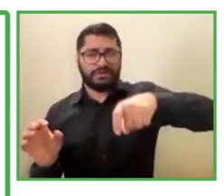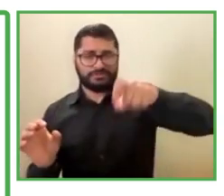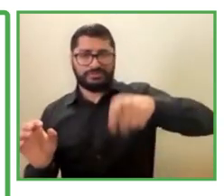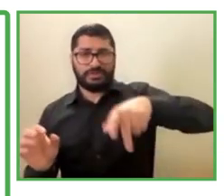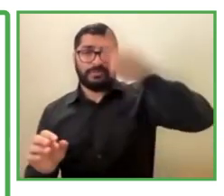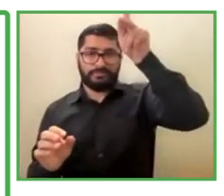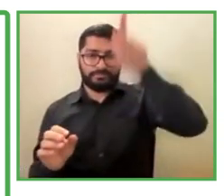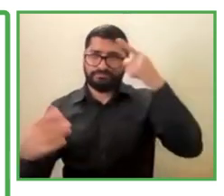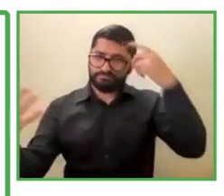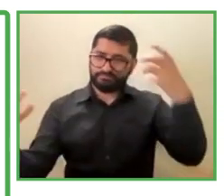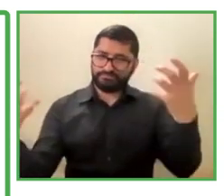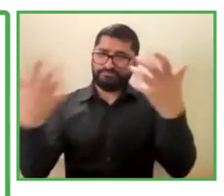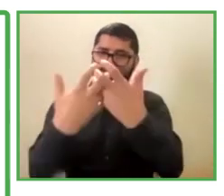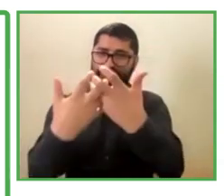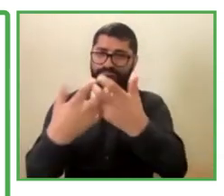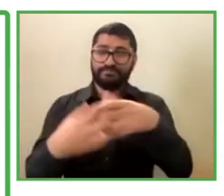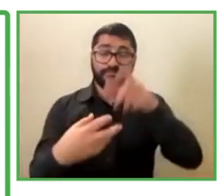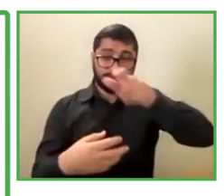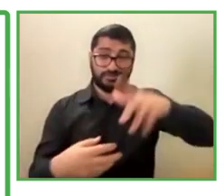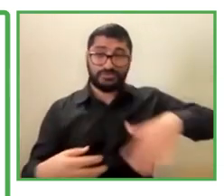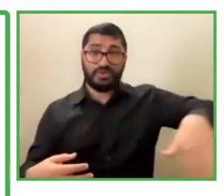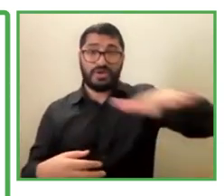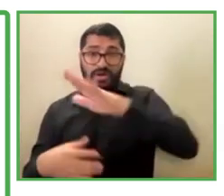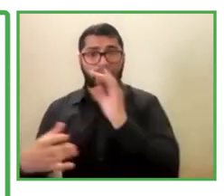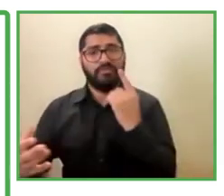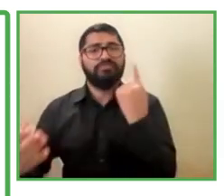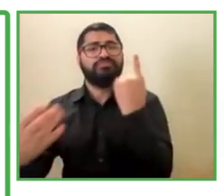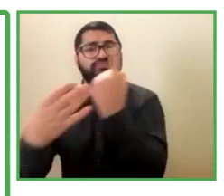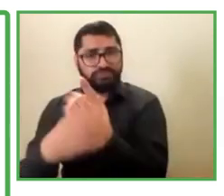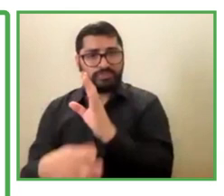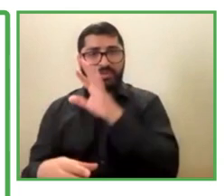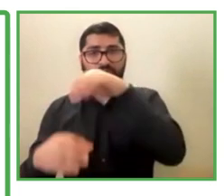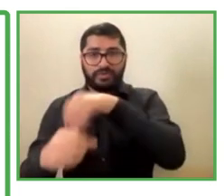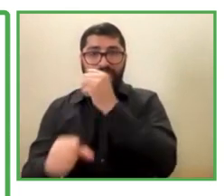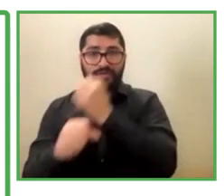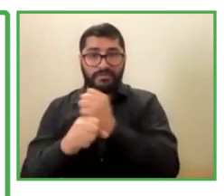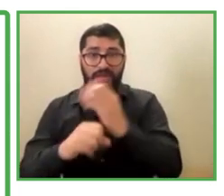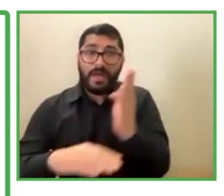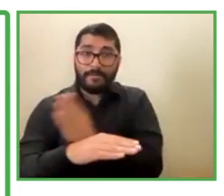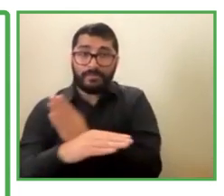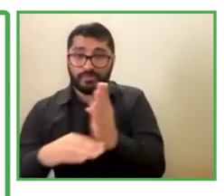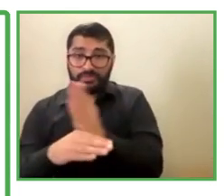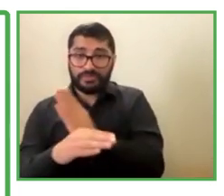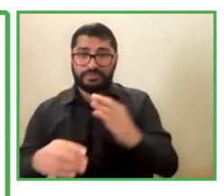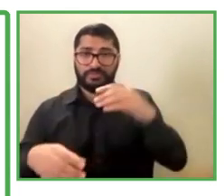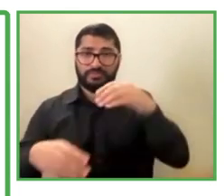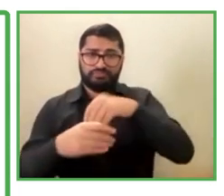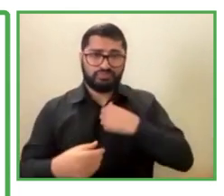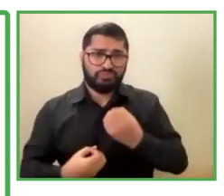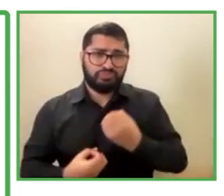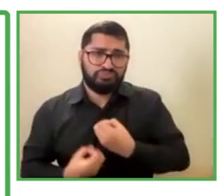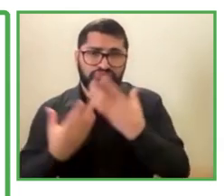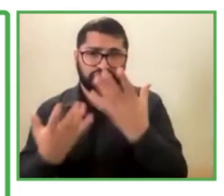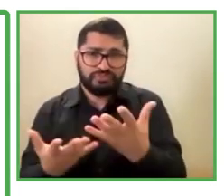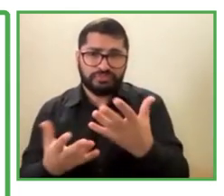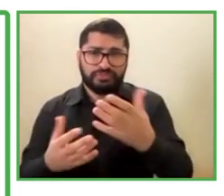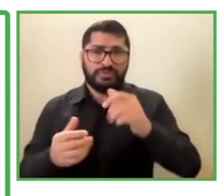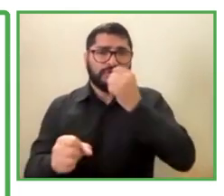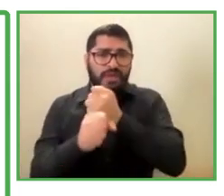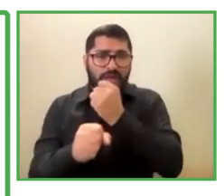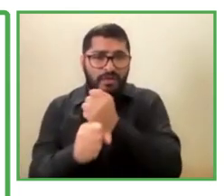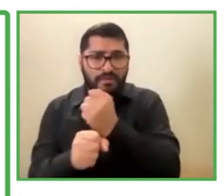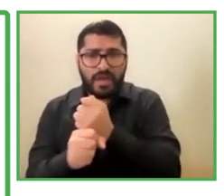each. One. Of. The individuals that work at our organization. We perform webinars